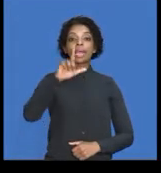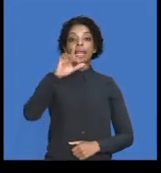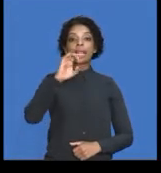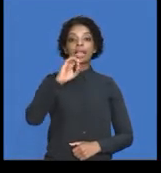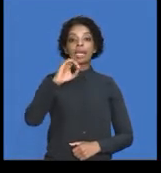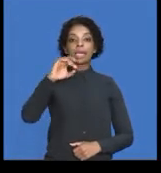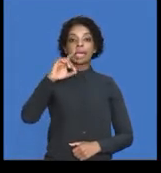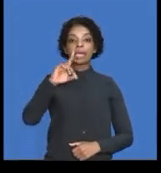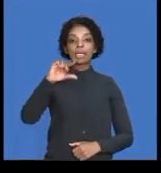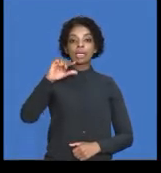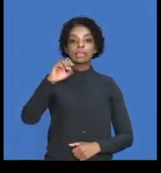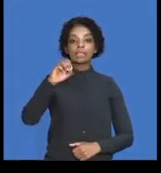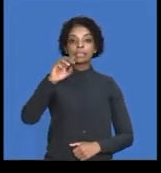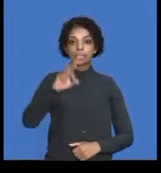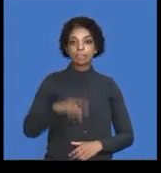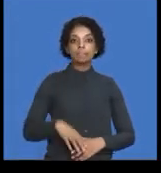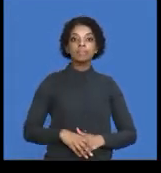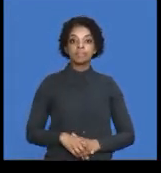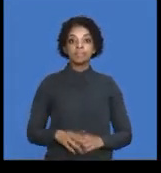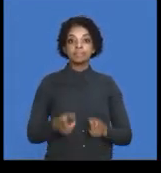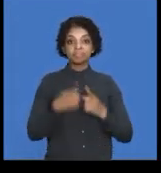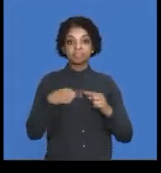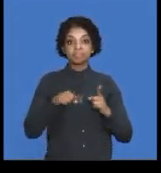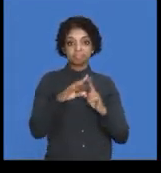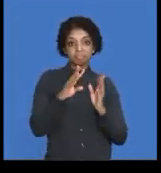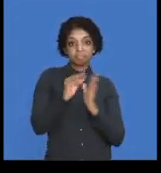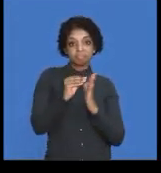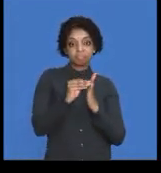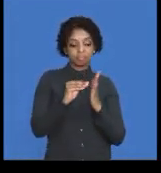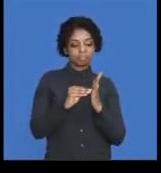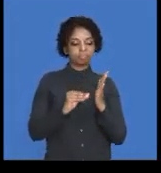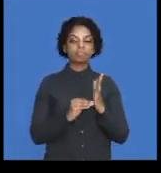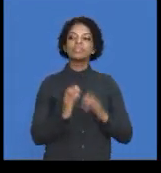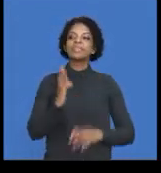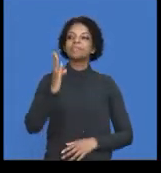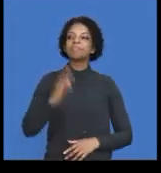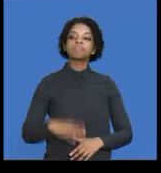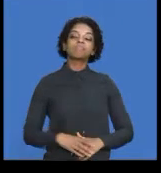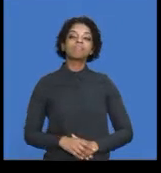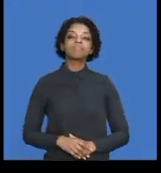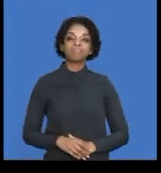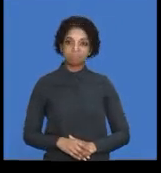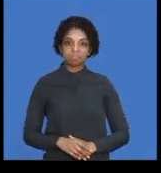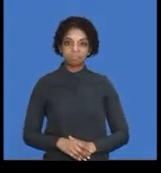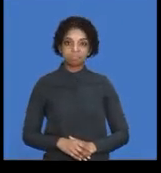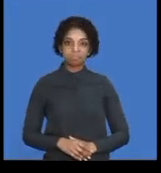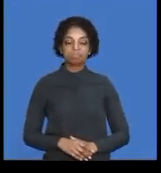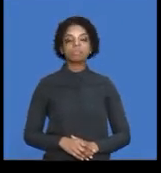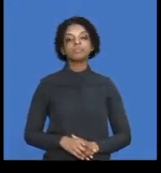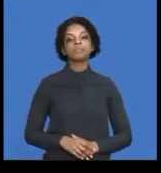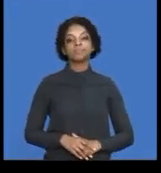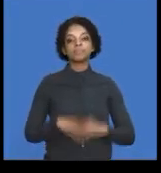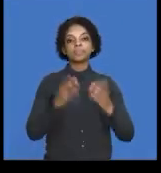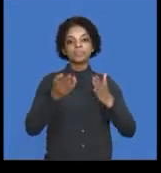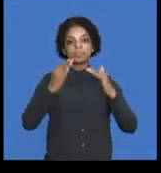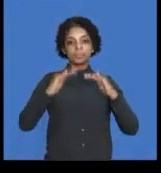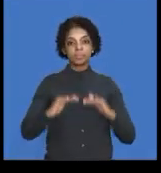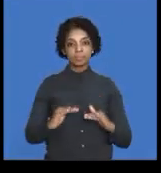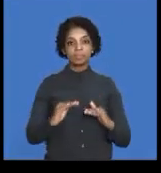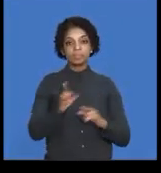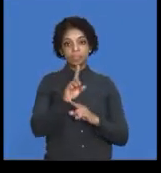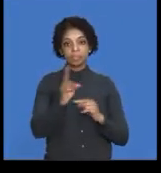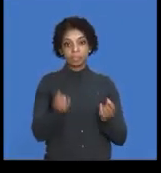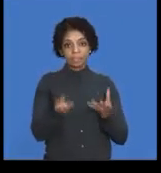our records in our books. That's that one there, right? And the statement that we are receiving there.